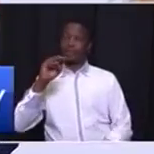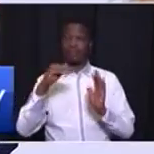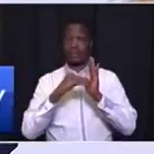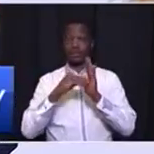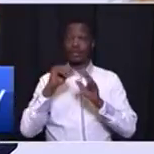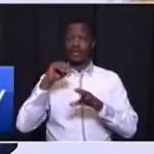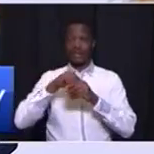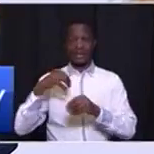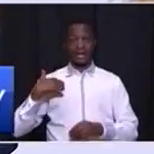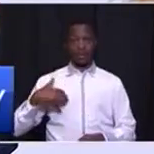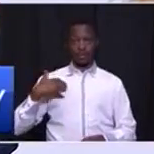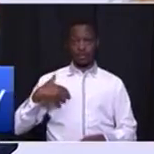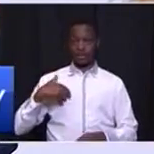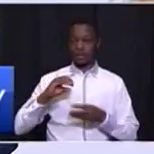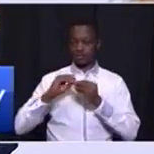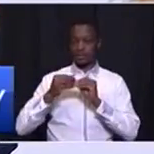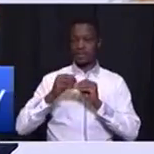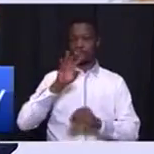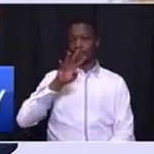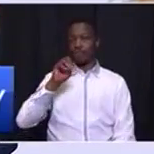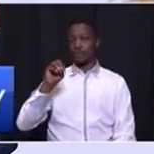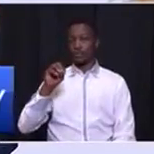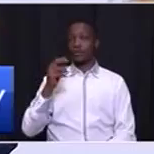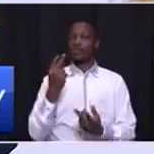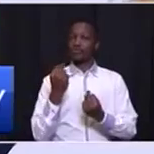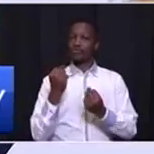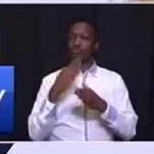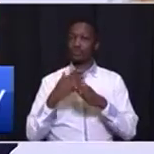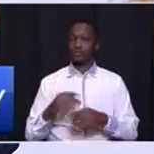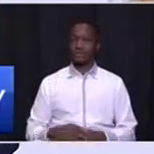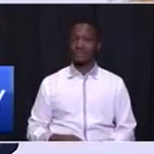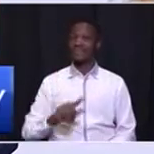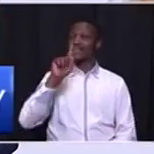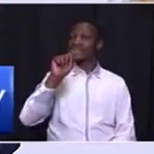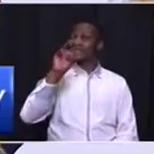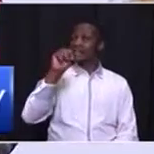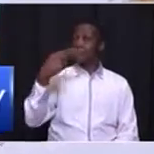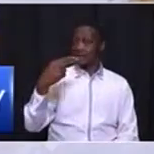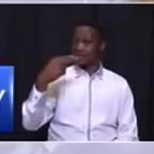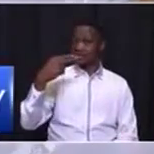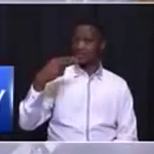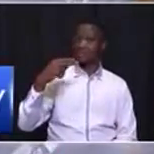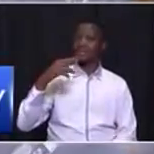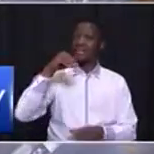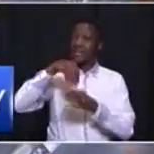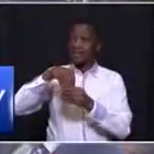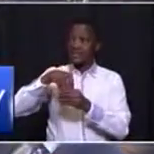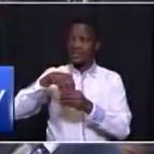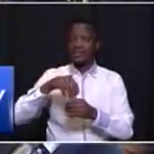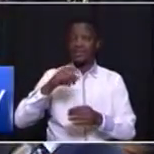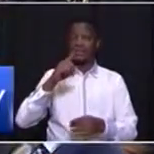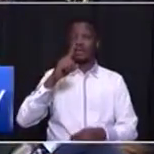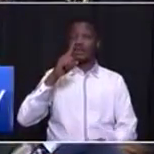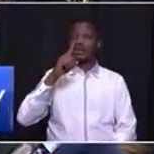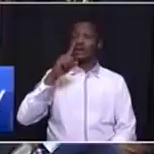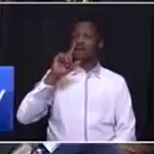creating 400 new jobs. TMH Holding invested R$5 billion